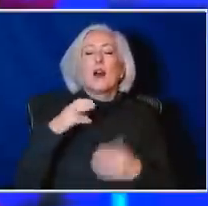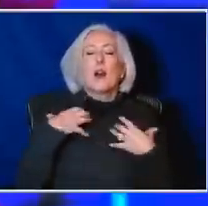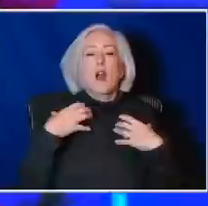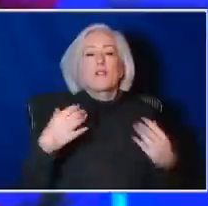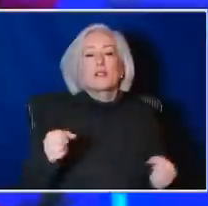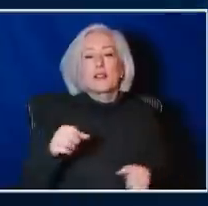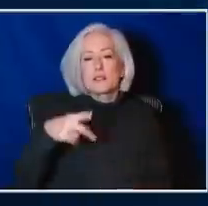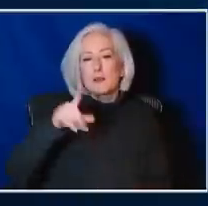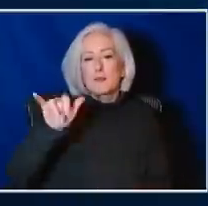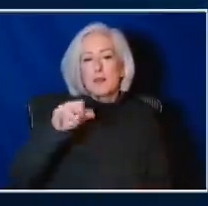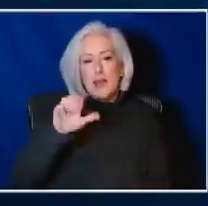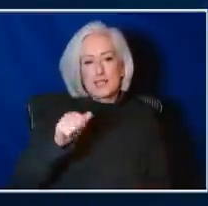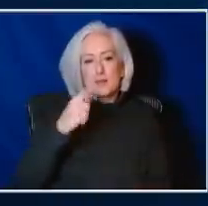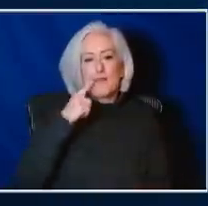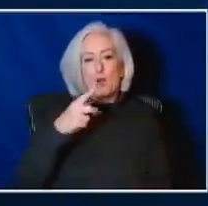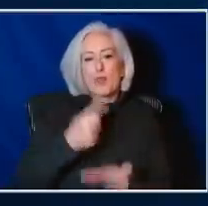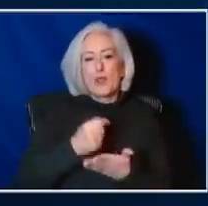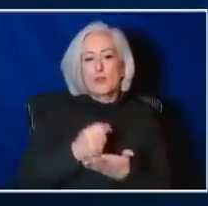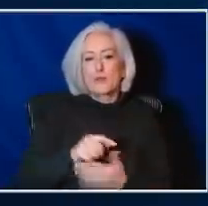to listen to Dr. Poland's thoughts on that.